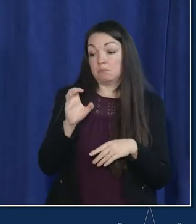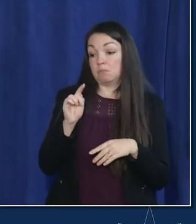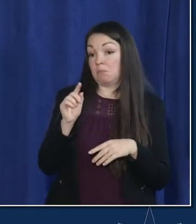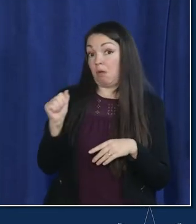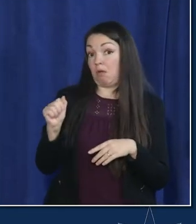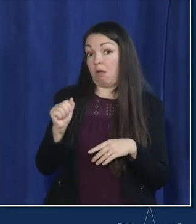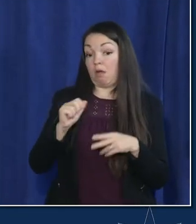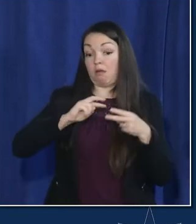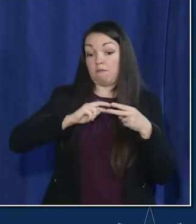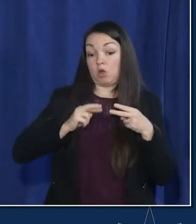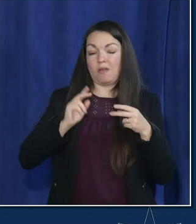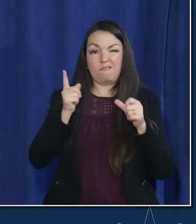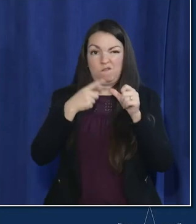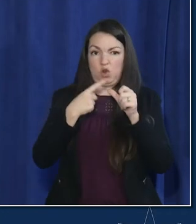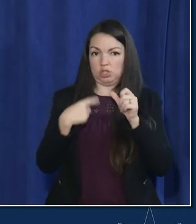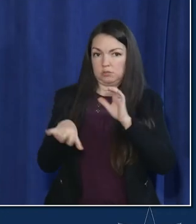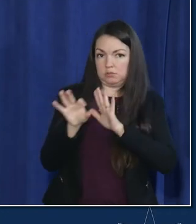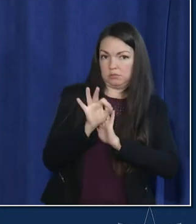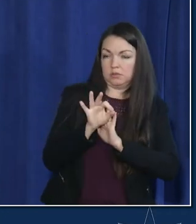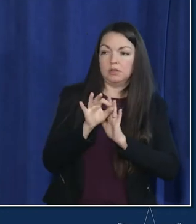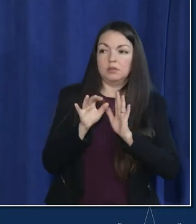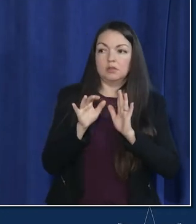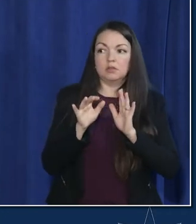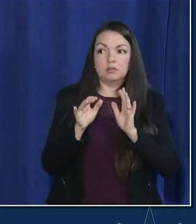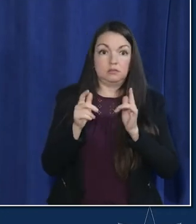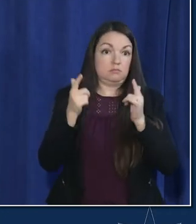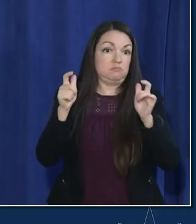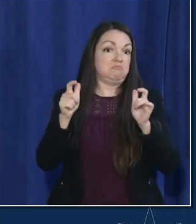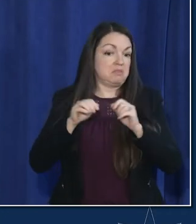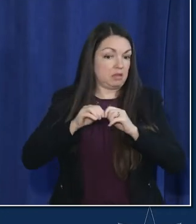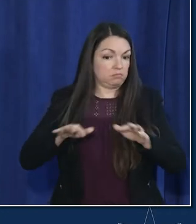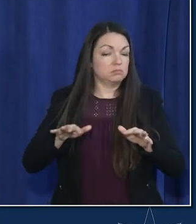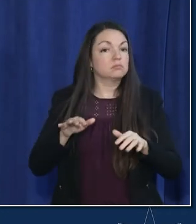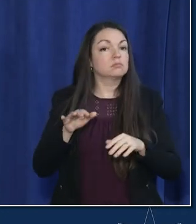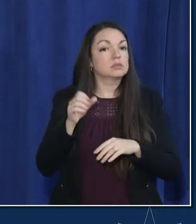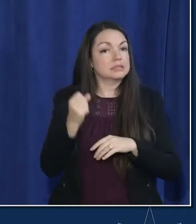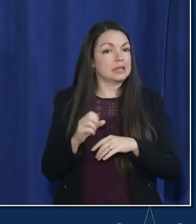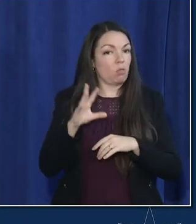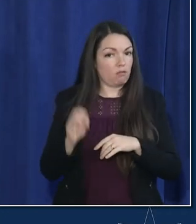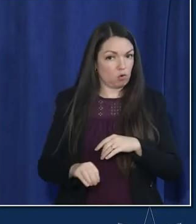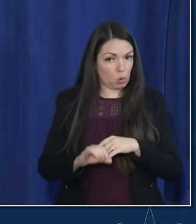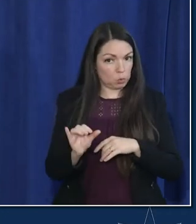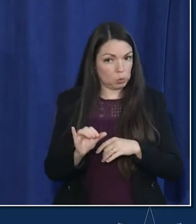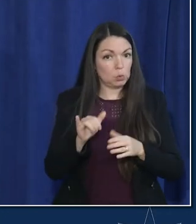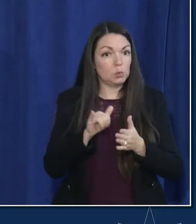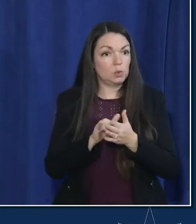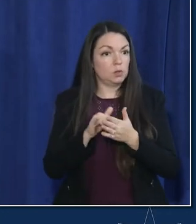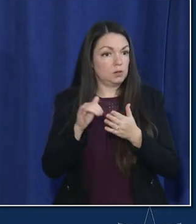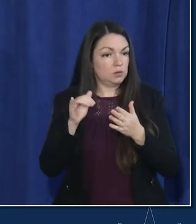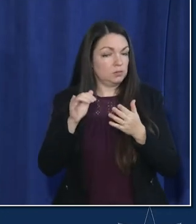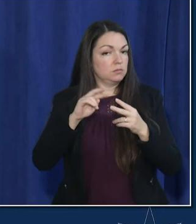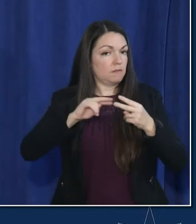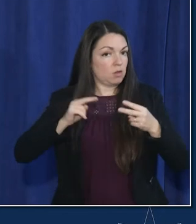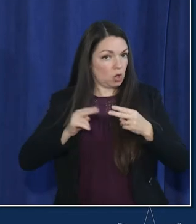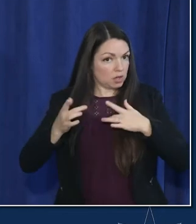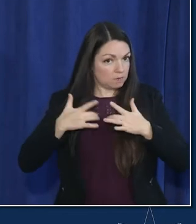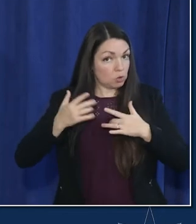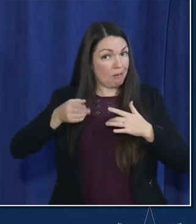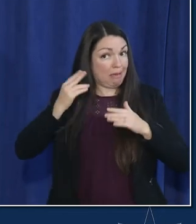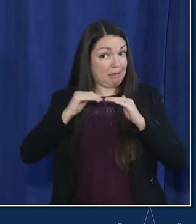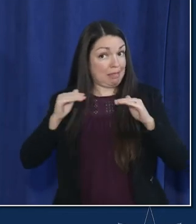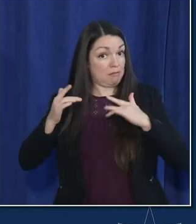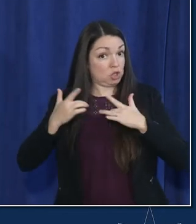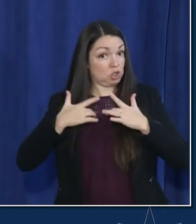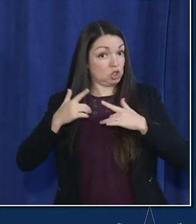that was first really detected and largely emerged in south africa high love that was a variant of concern high level of concern never